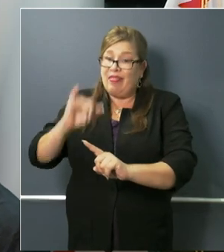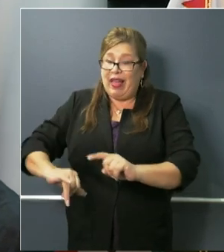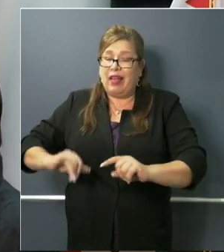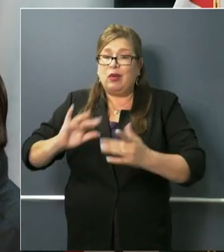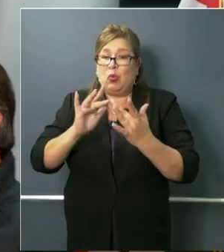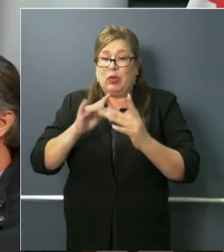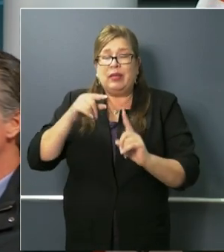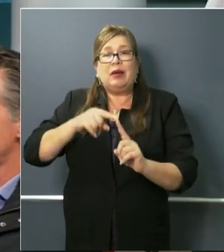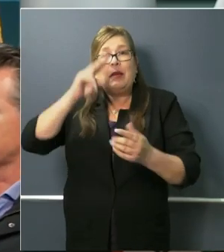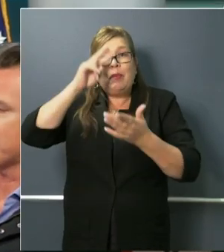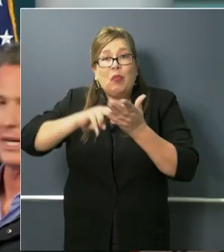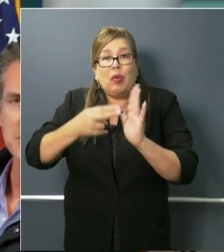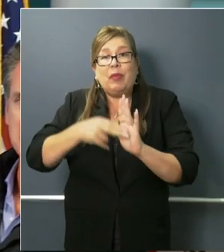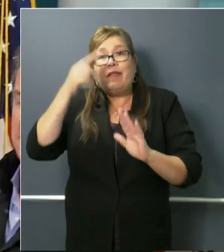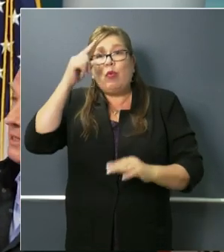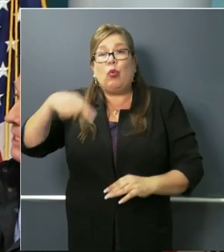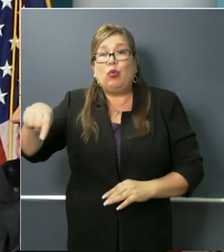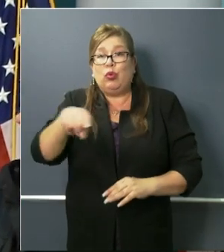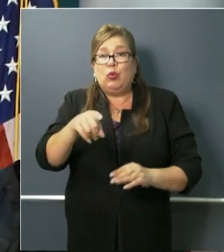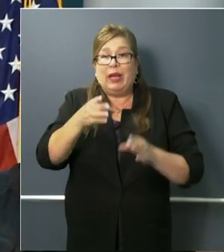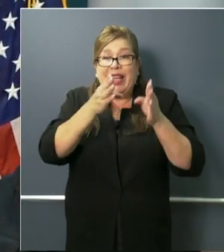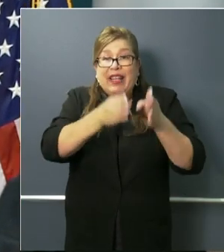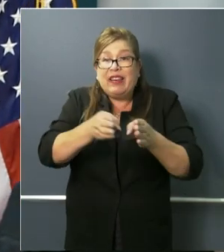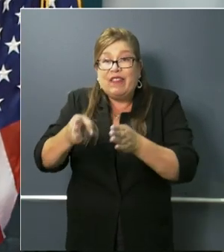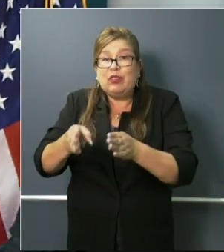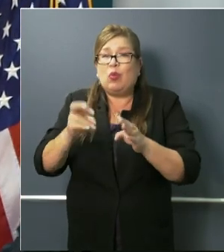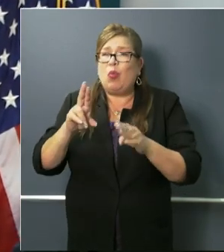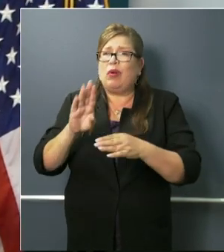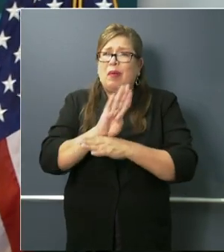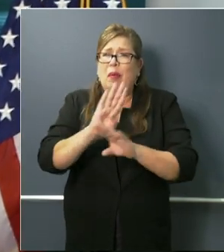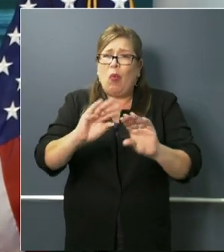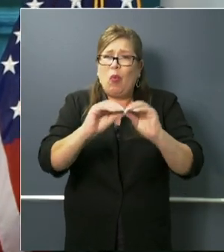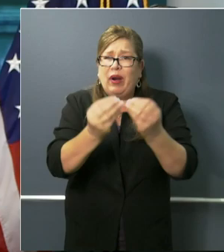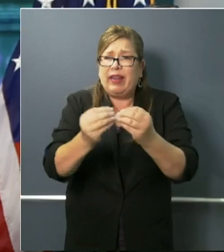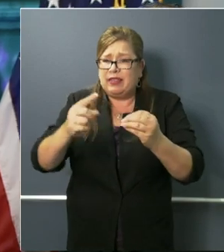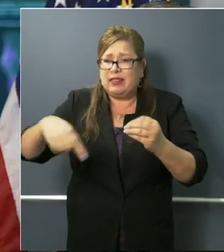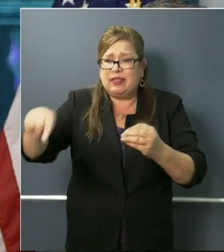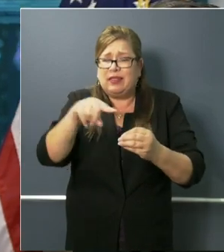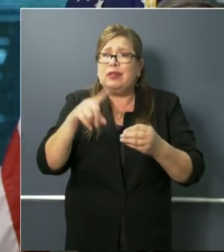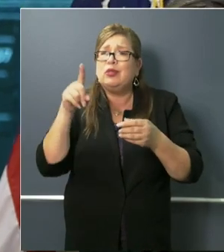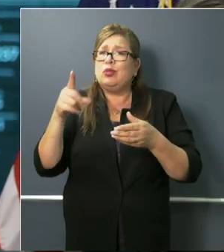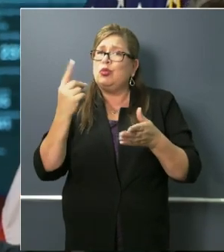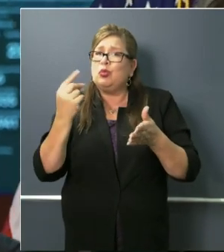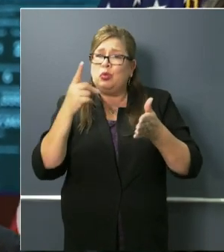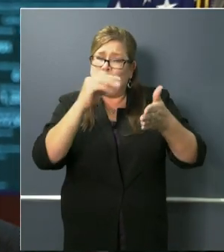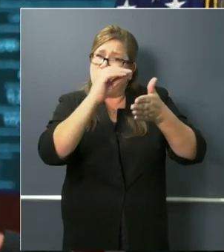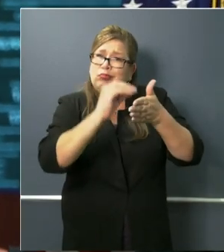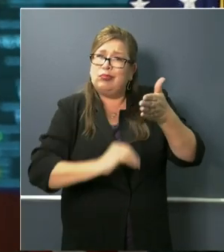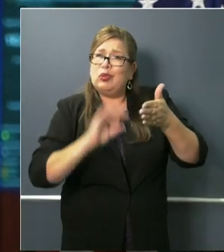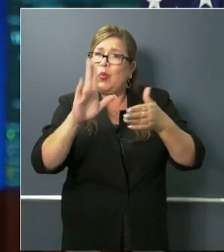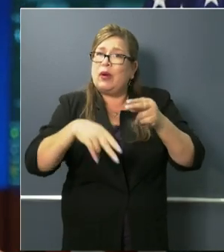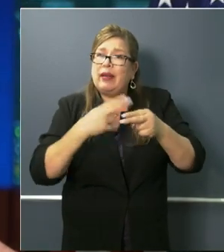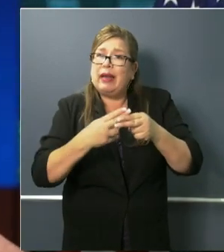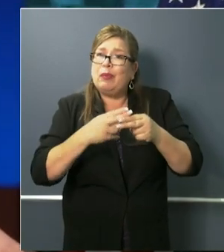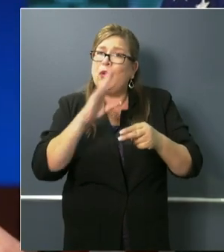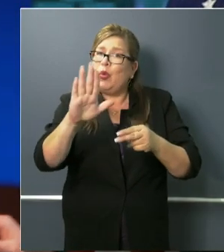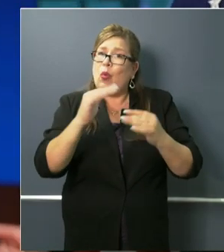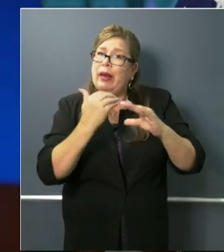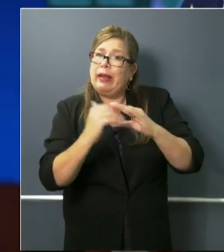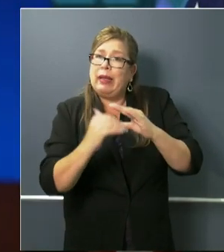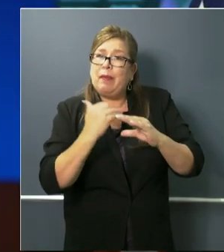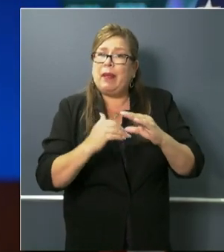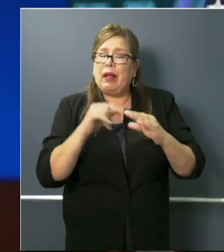individuals and organizations that can just fill out their names, put their email, best contact number, and what